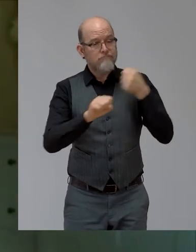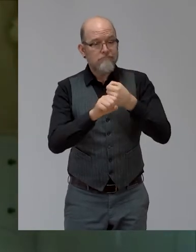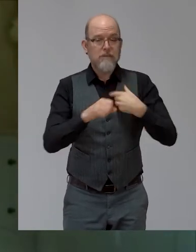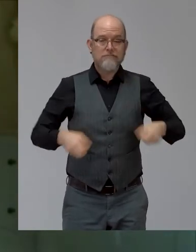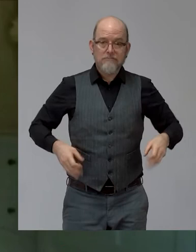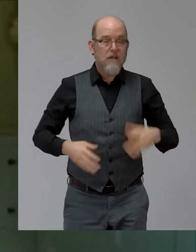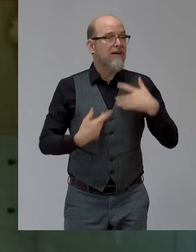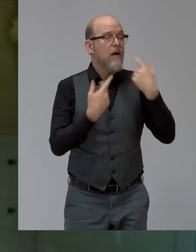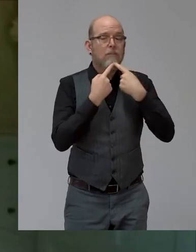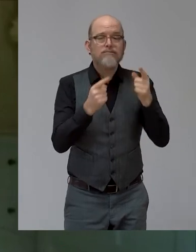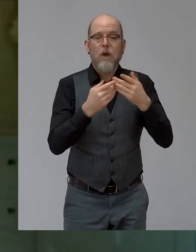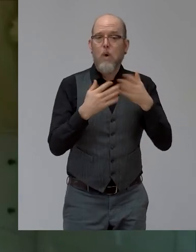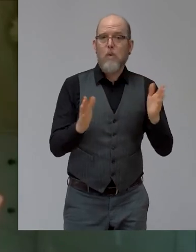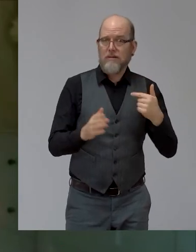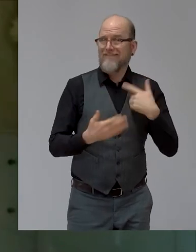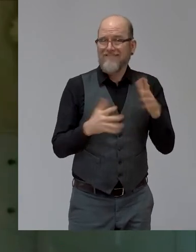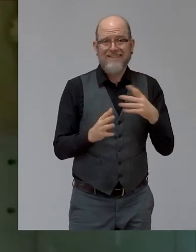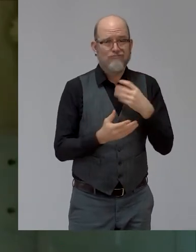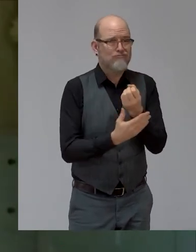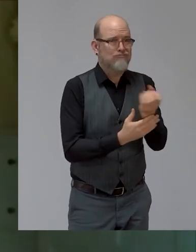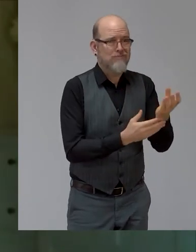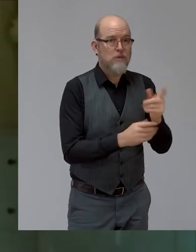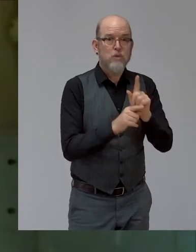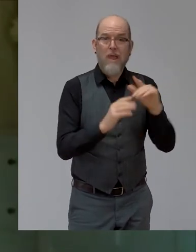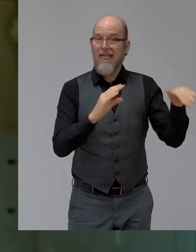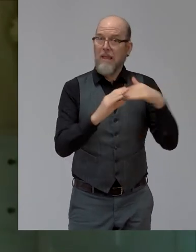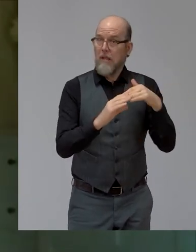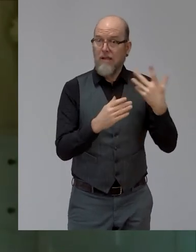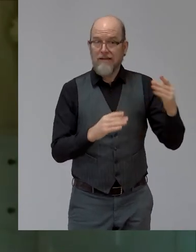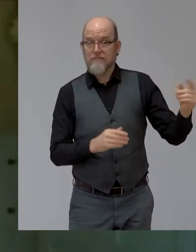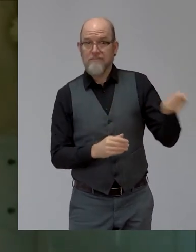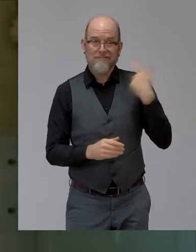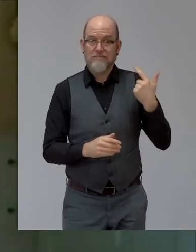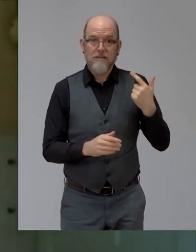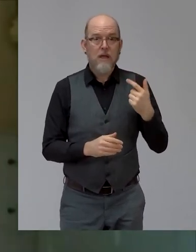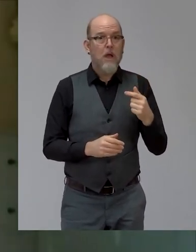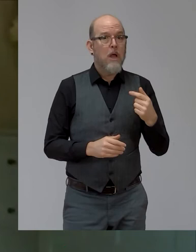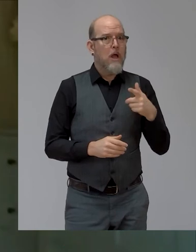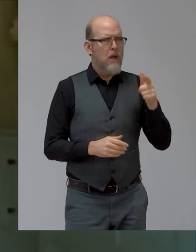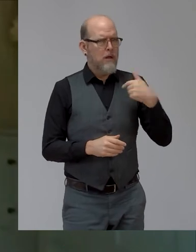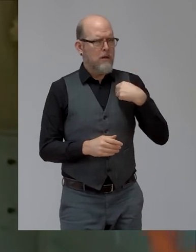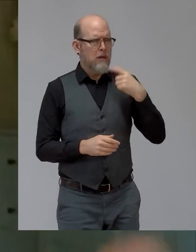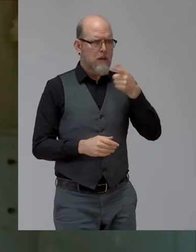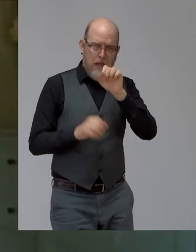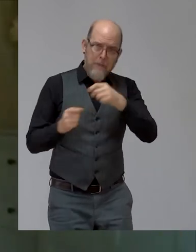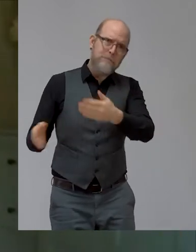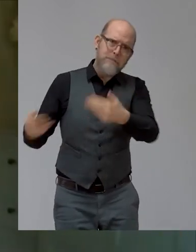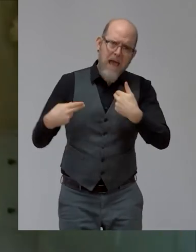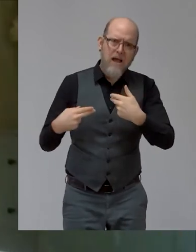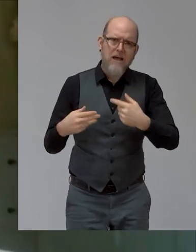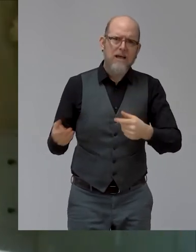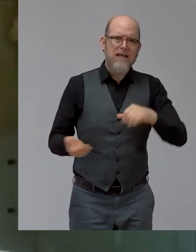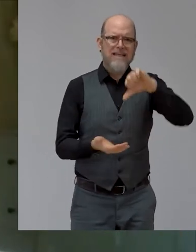And they were sending me emails saying, well, look, when you better come back and run in Centennial Park with us or run in, you know, Central Park with us or run, you know, whatever.